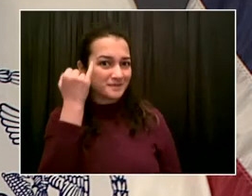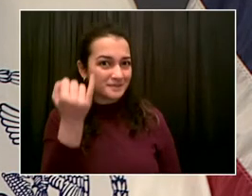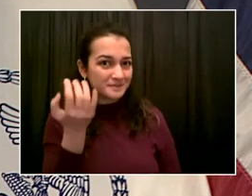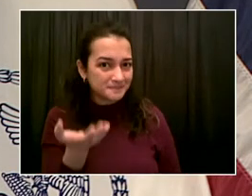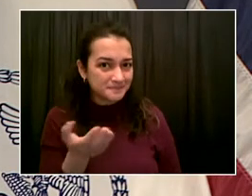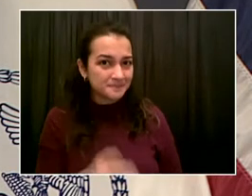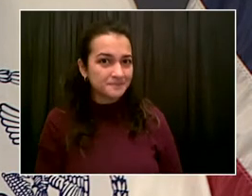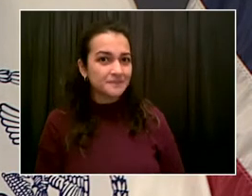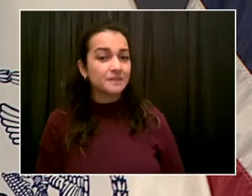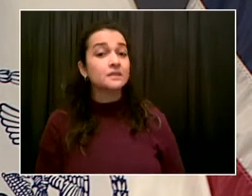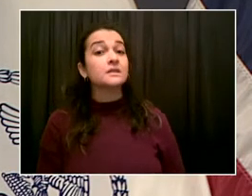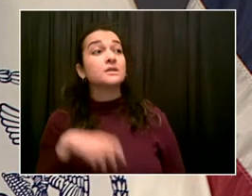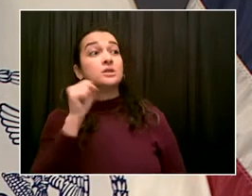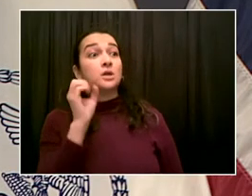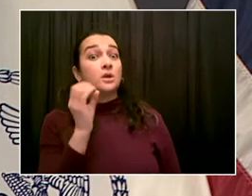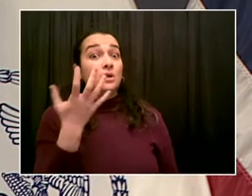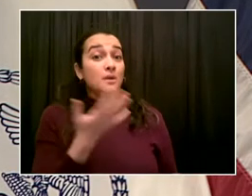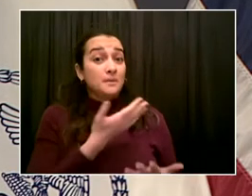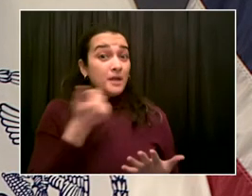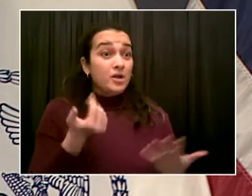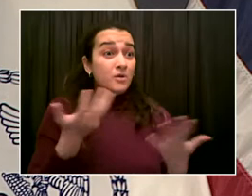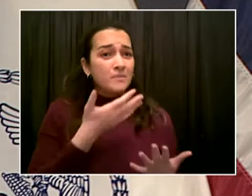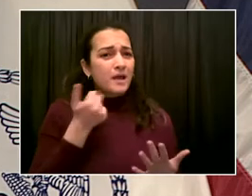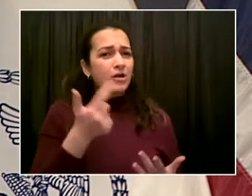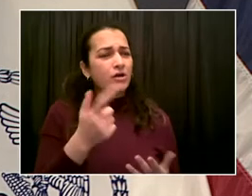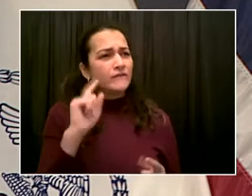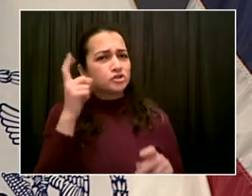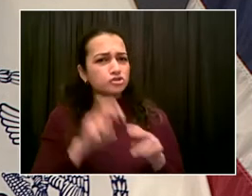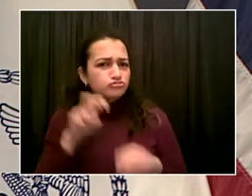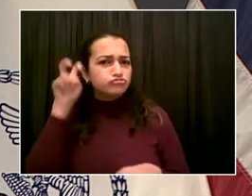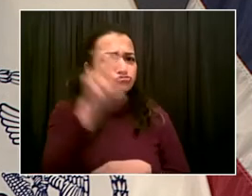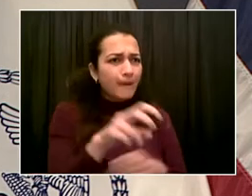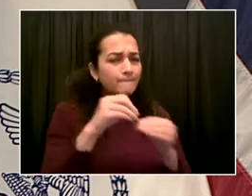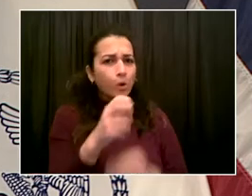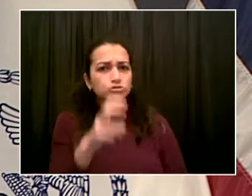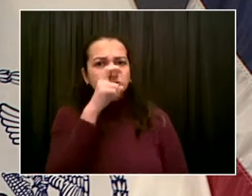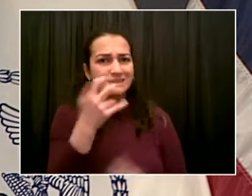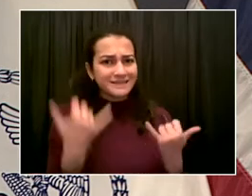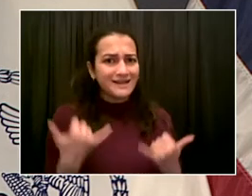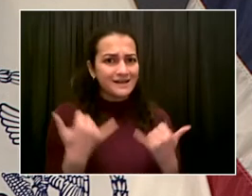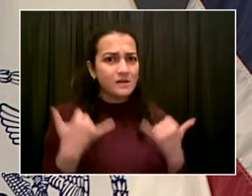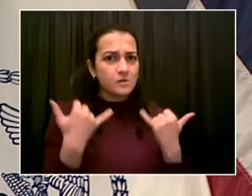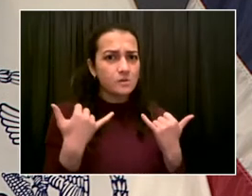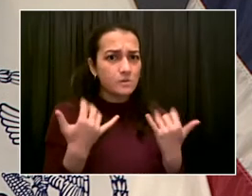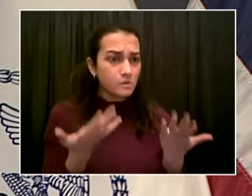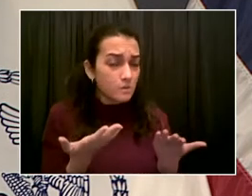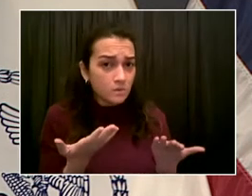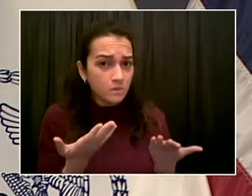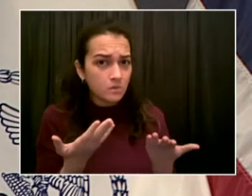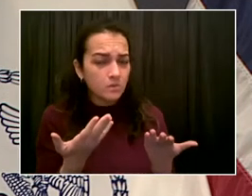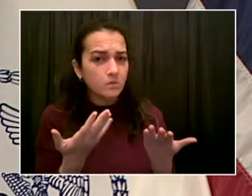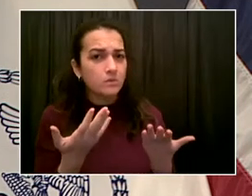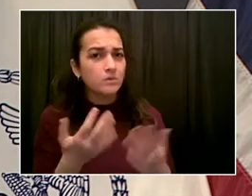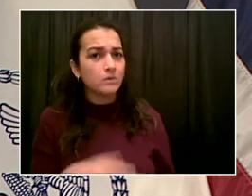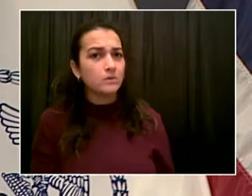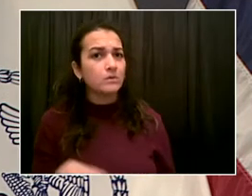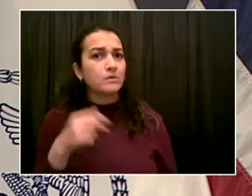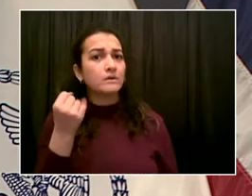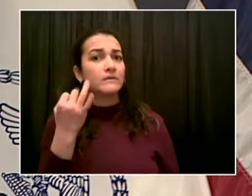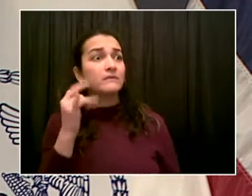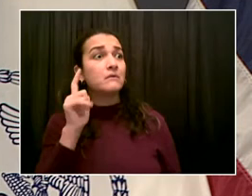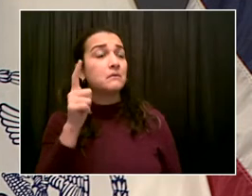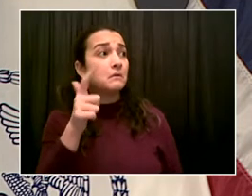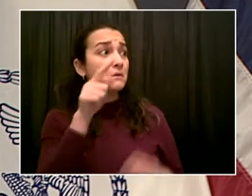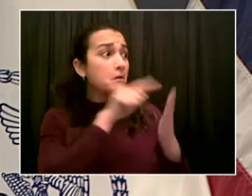about. Because if you learn the opposite, that there is immune evasion, wouldn't you have wanted to take the more